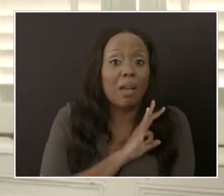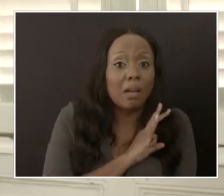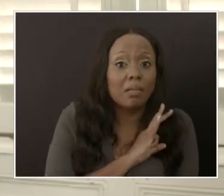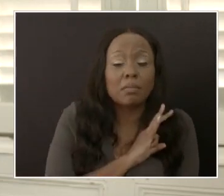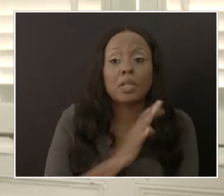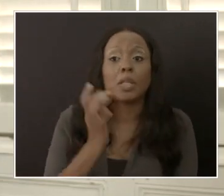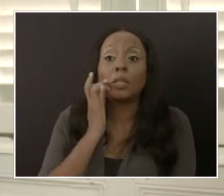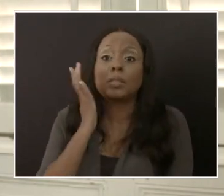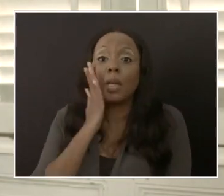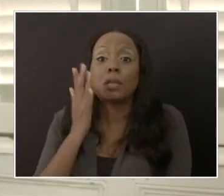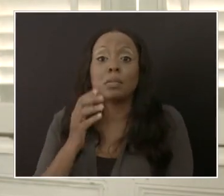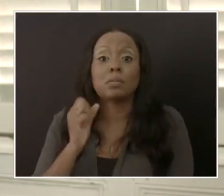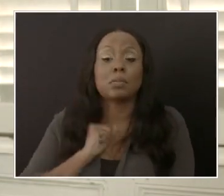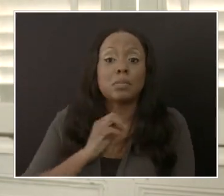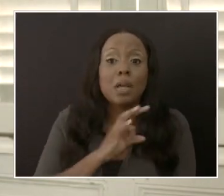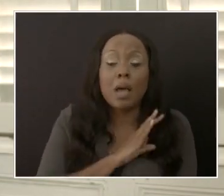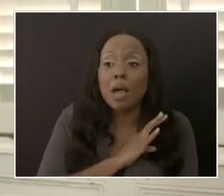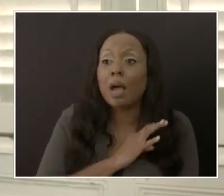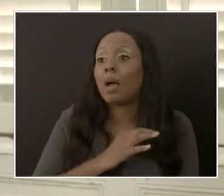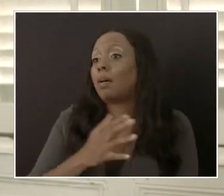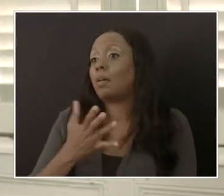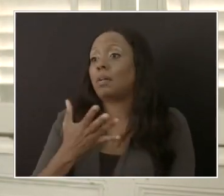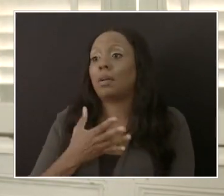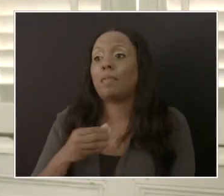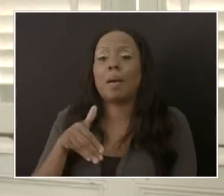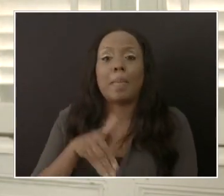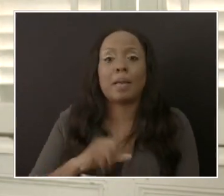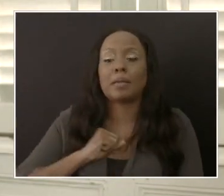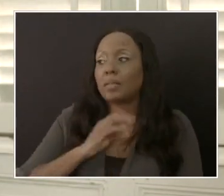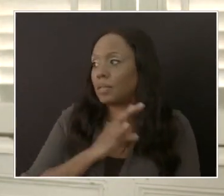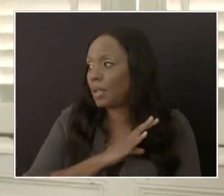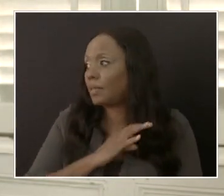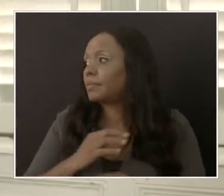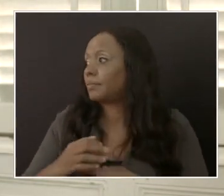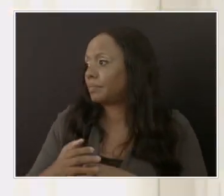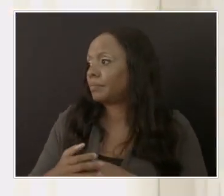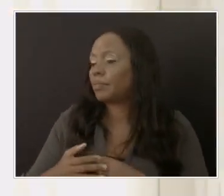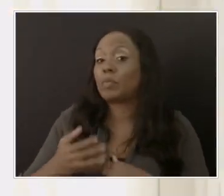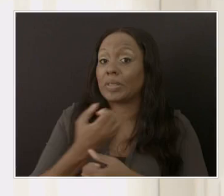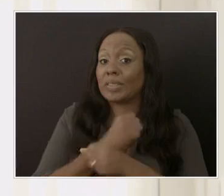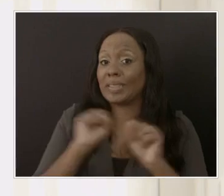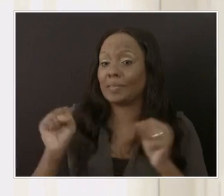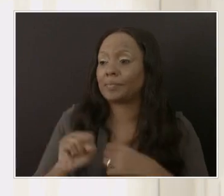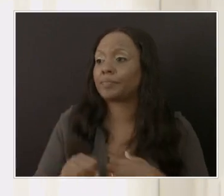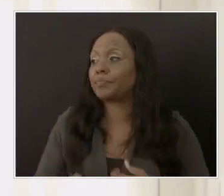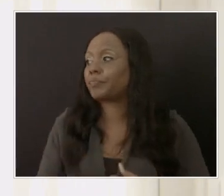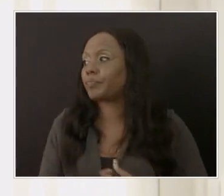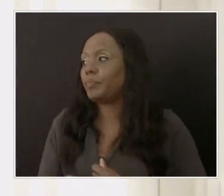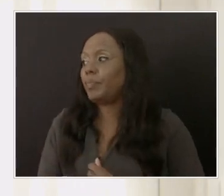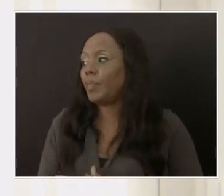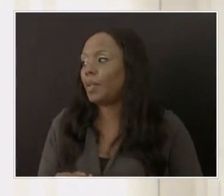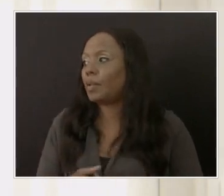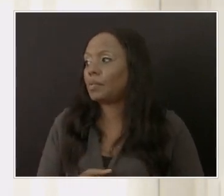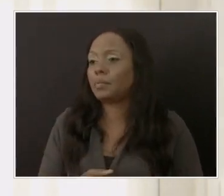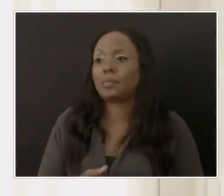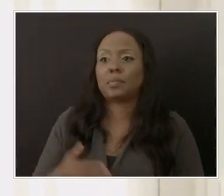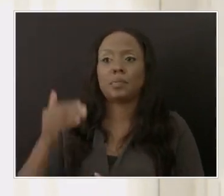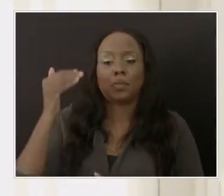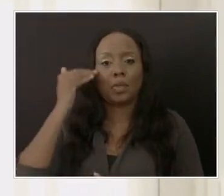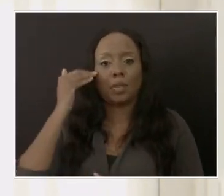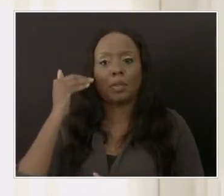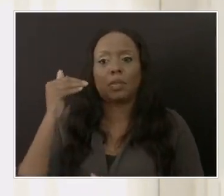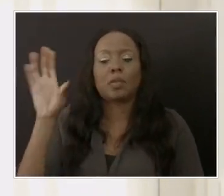-medical as well as ancillary staff on the property. Well, as we approach Christmas, you know, there are a lot of people who are going to be